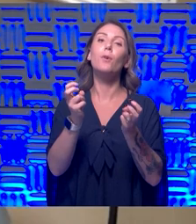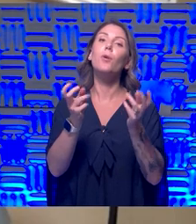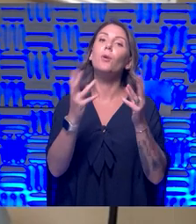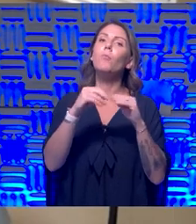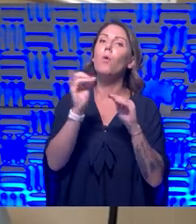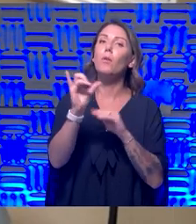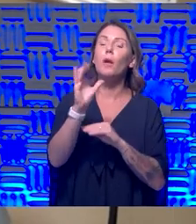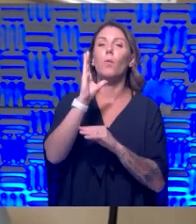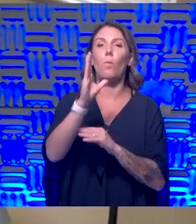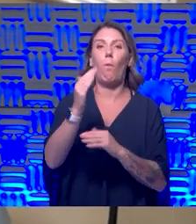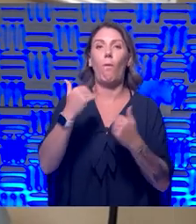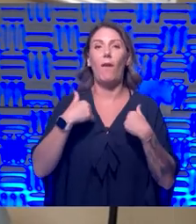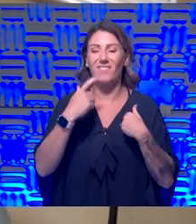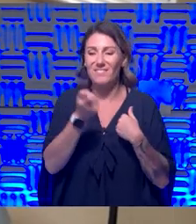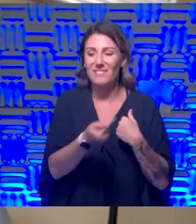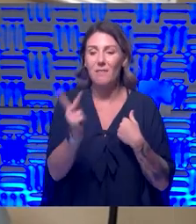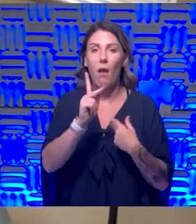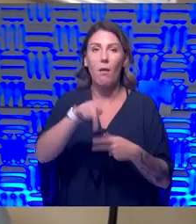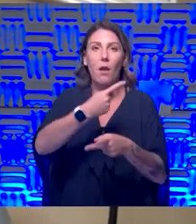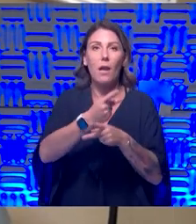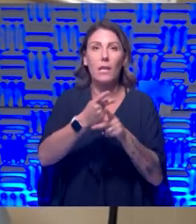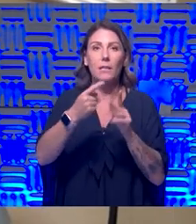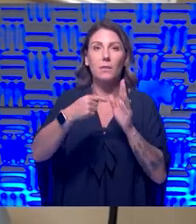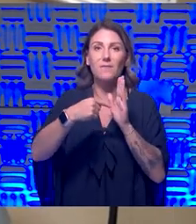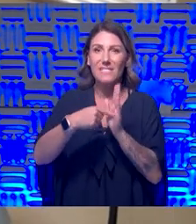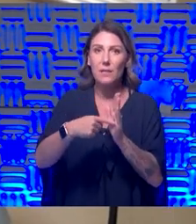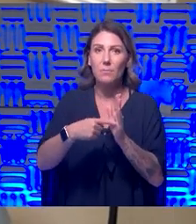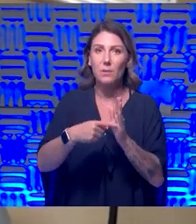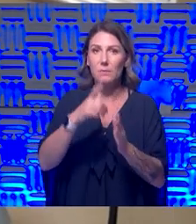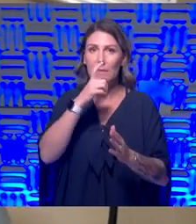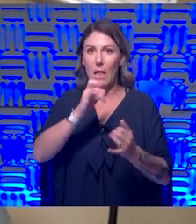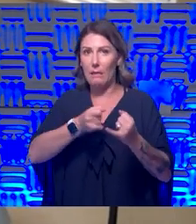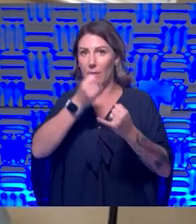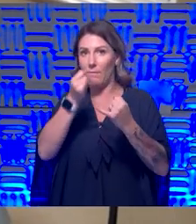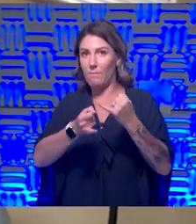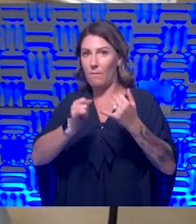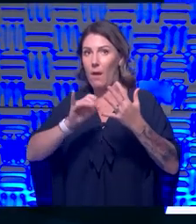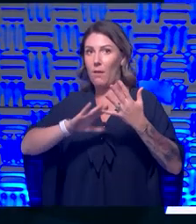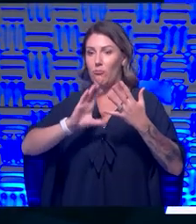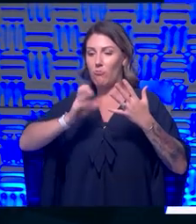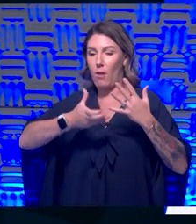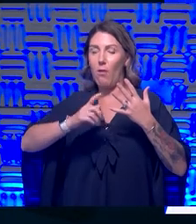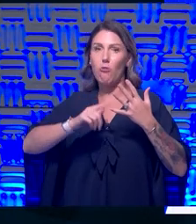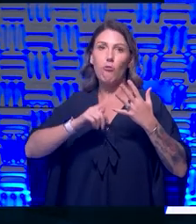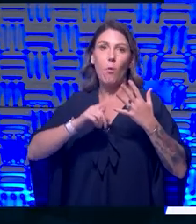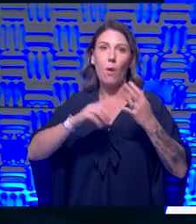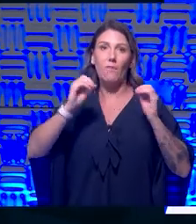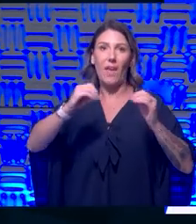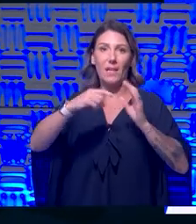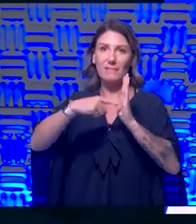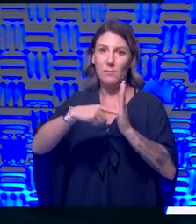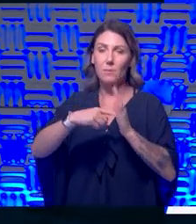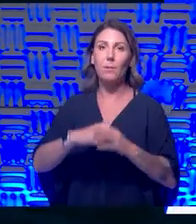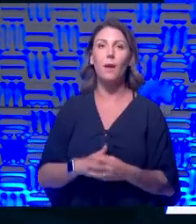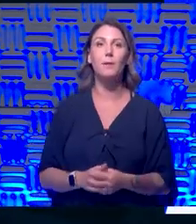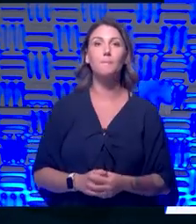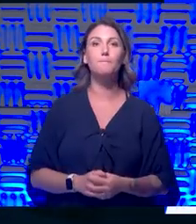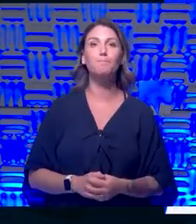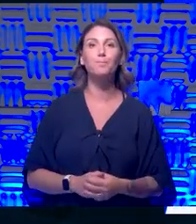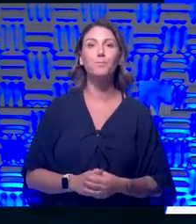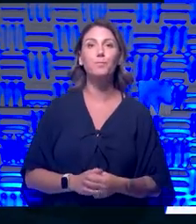sort of symptoms, and you will not be in that final category of asymptomatic. Yeah, it's a